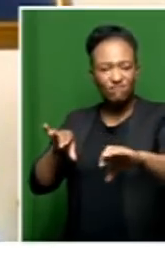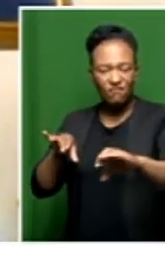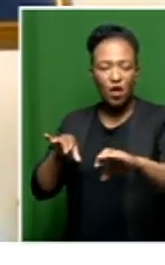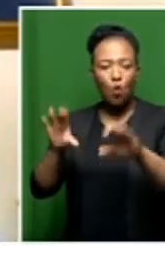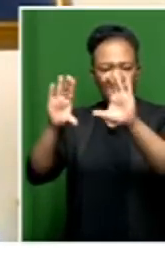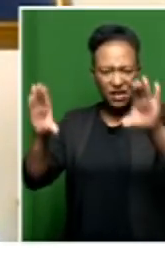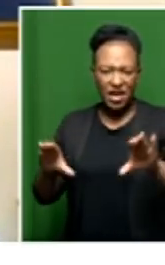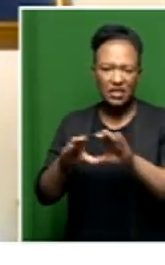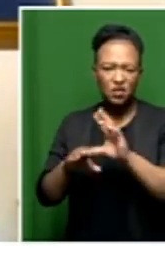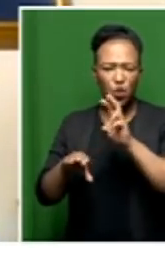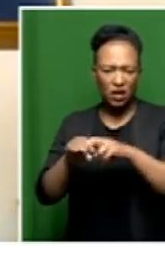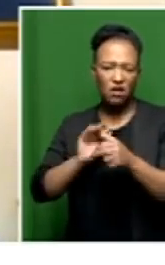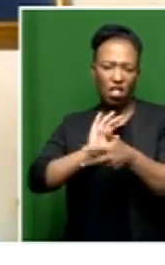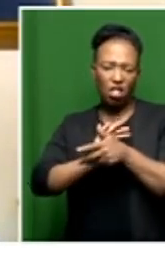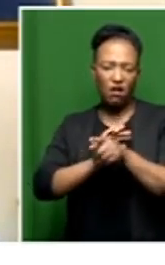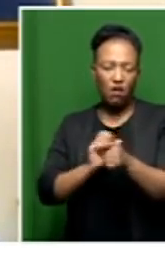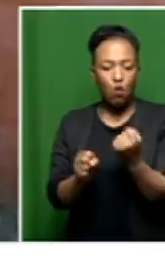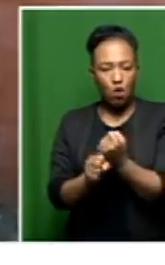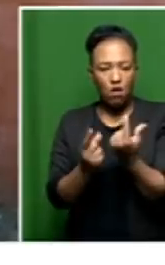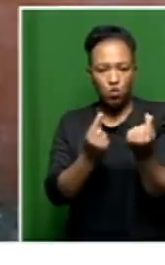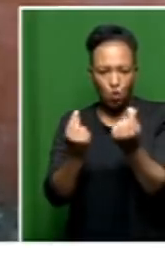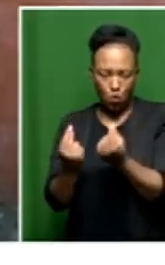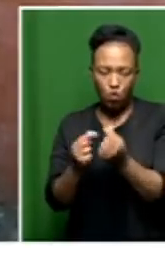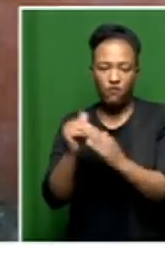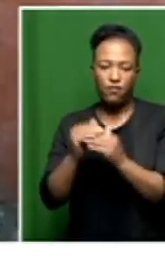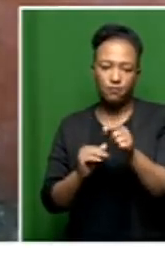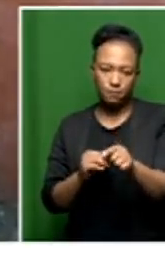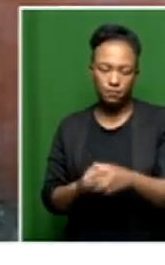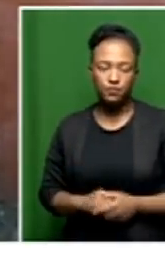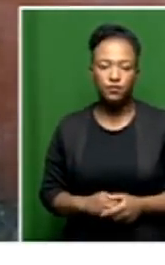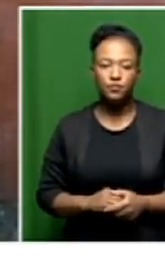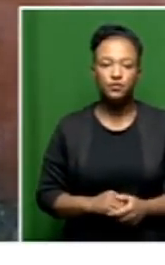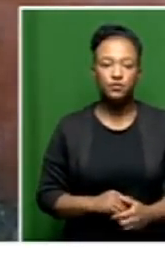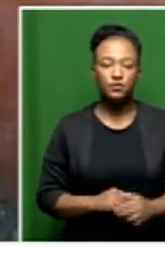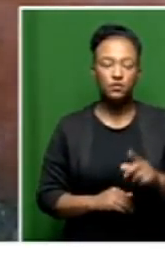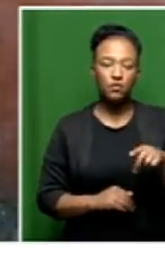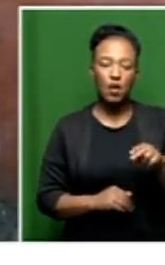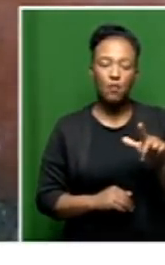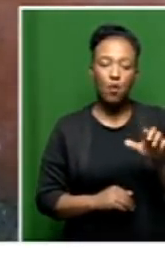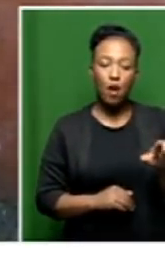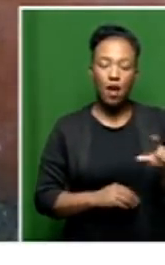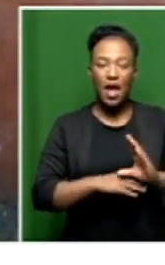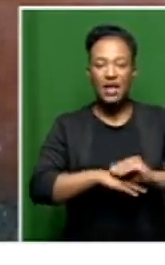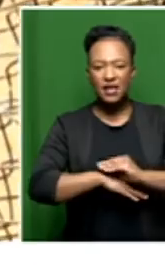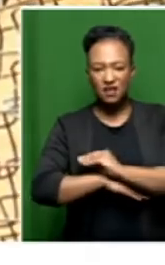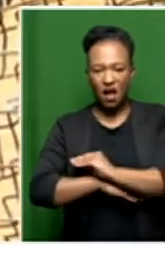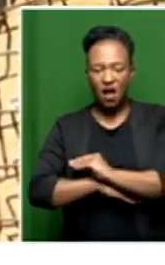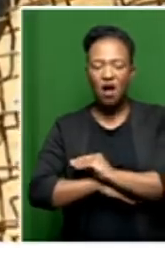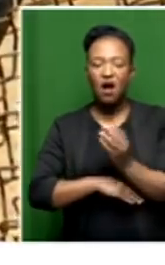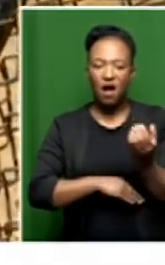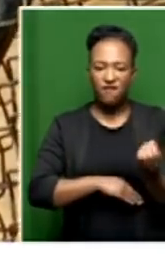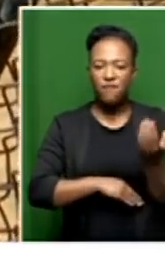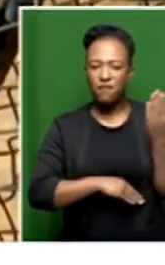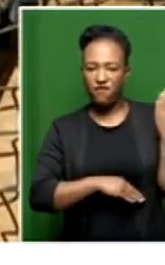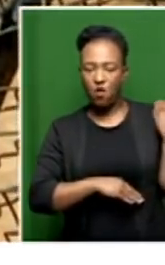A lot of work that needed to be done on the building. Wilfred Buller is a 78-year-old prostate cancer survivor. He lives